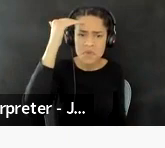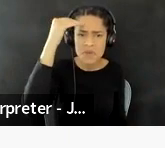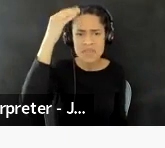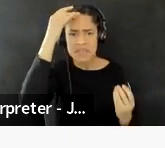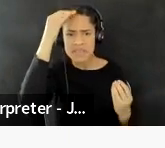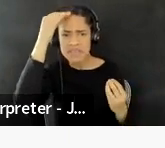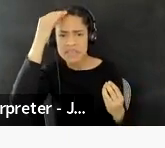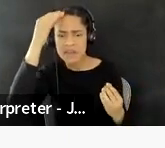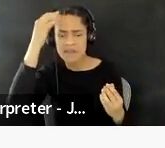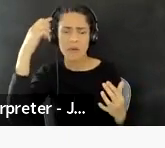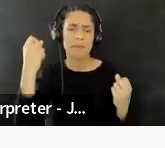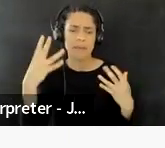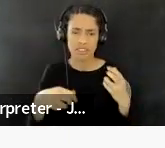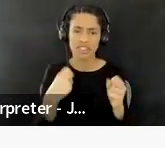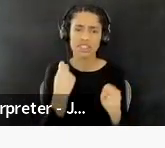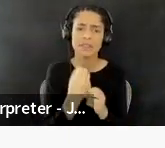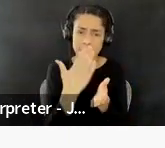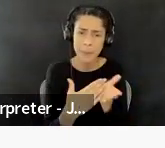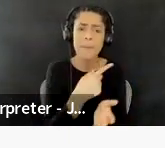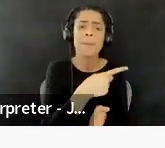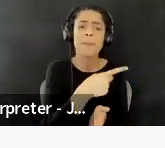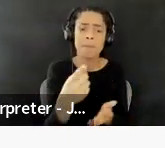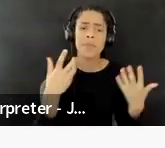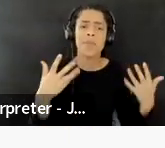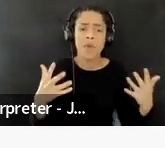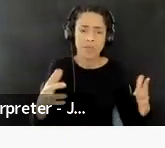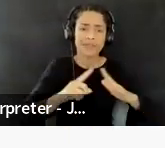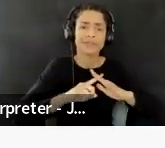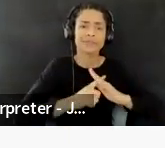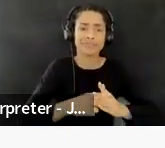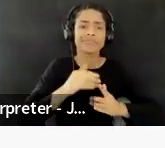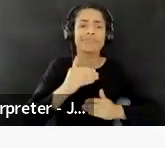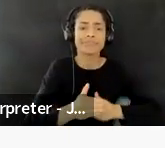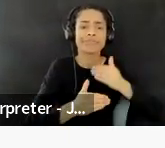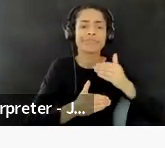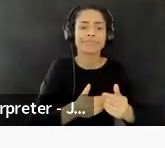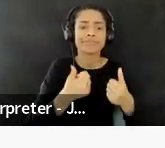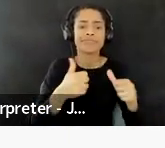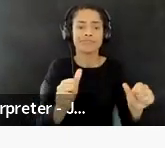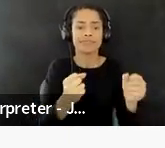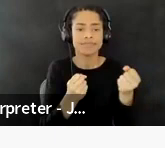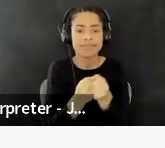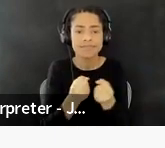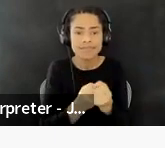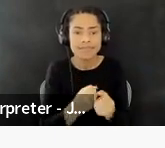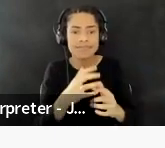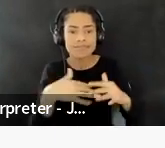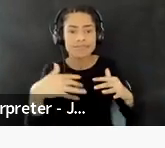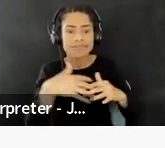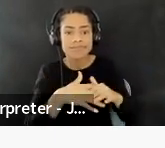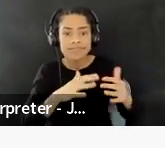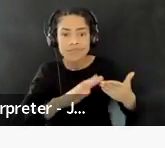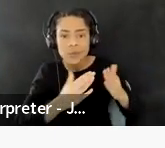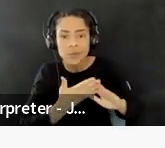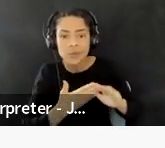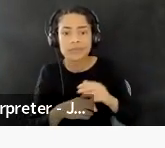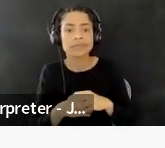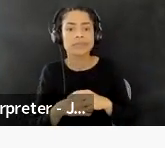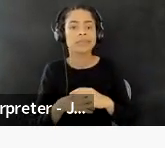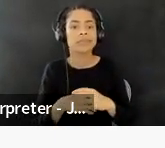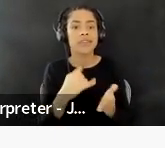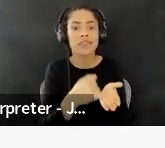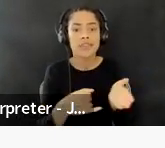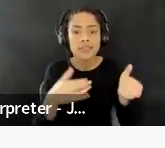and have already taken steps towards supporting and empowering indigenous communities and artists, which is great. Um,